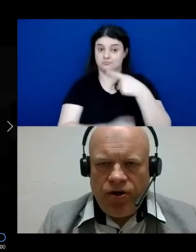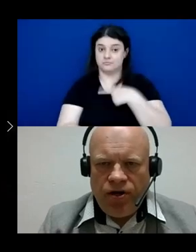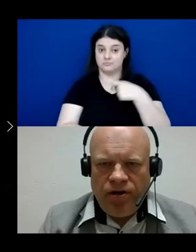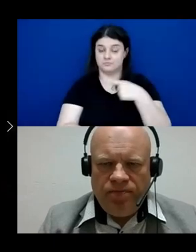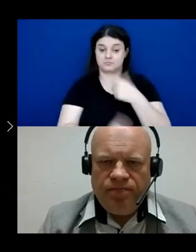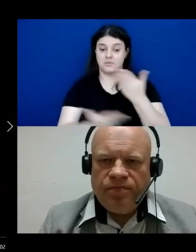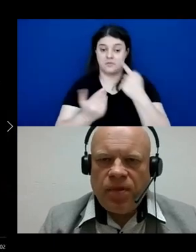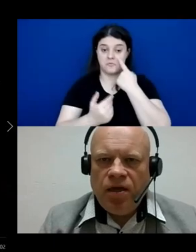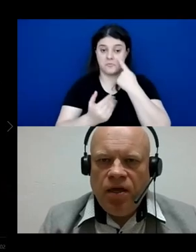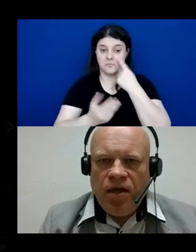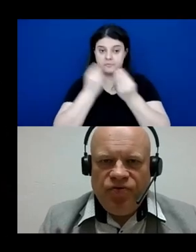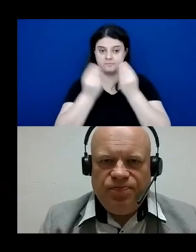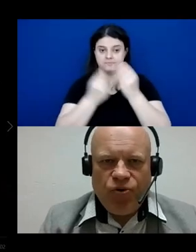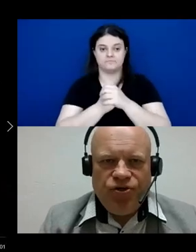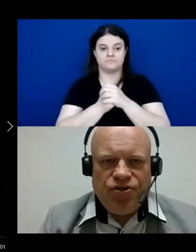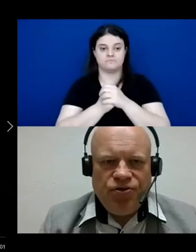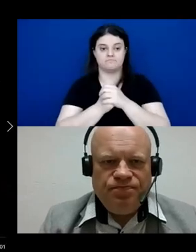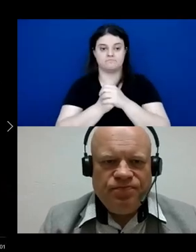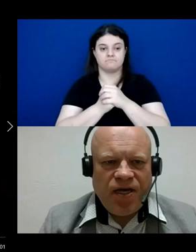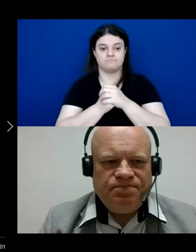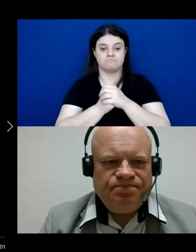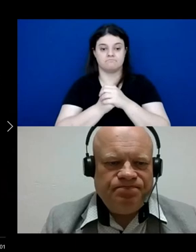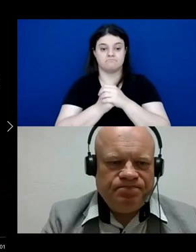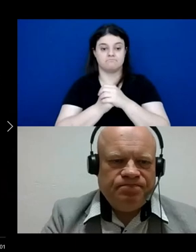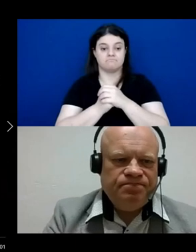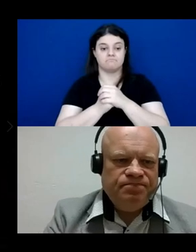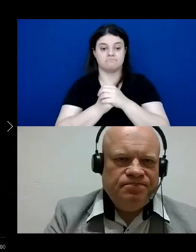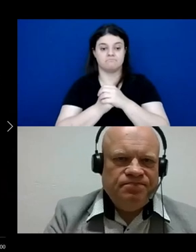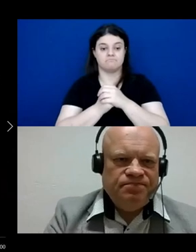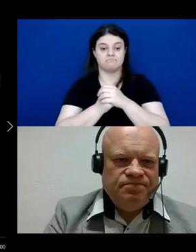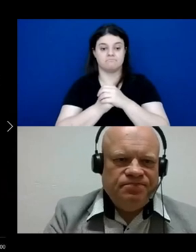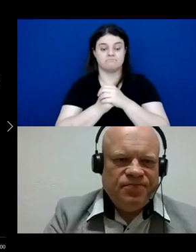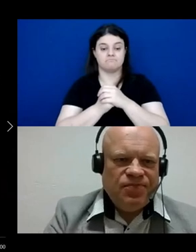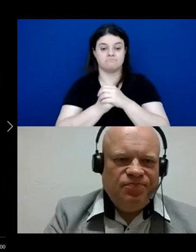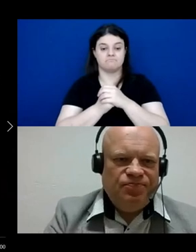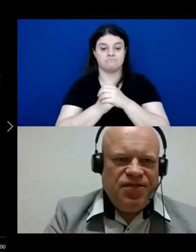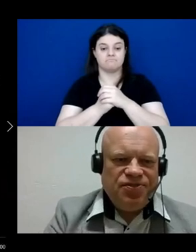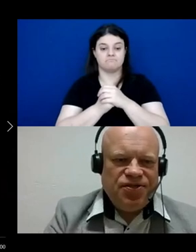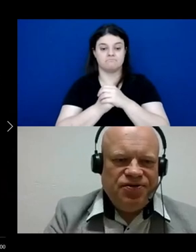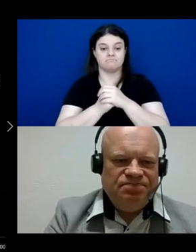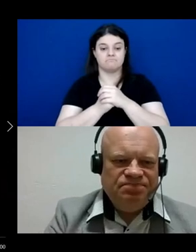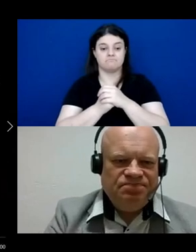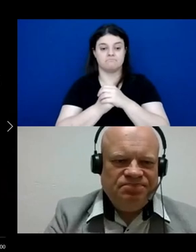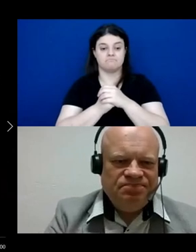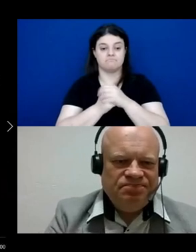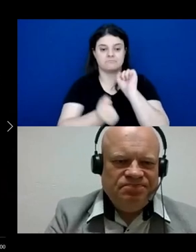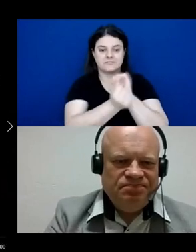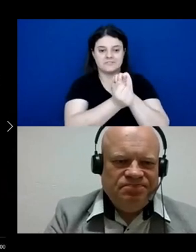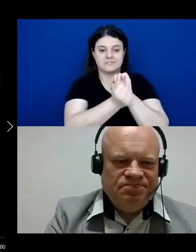are... Hello, my name is Danielle Bragg and I'm a senior researcher